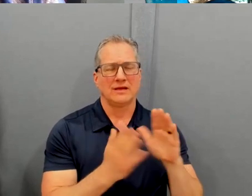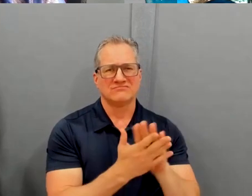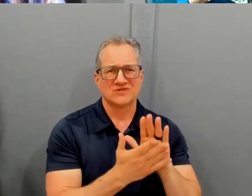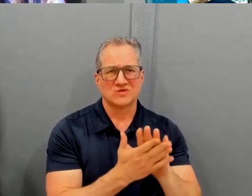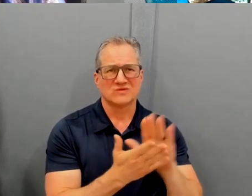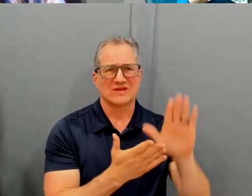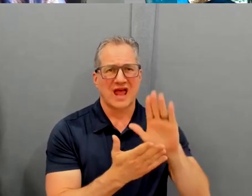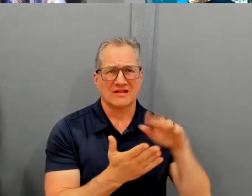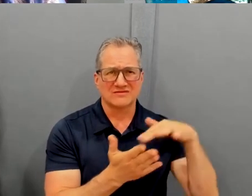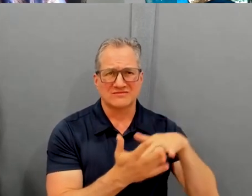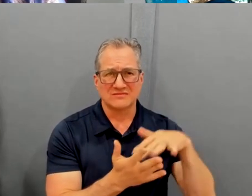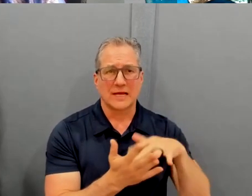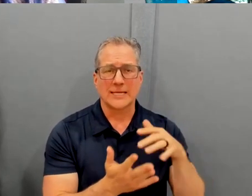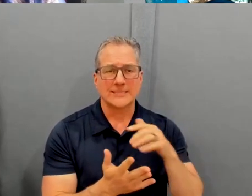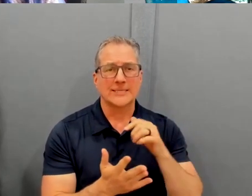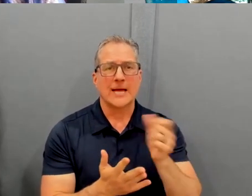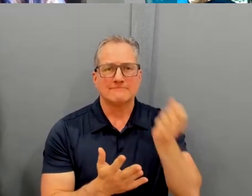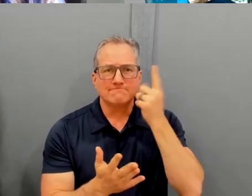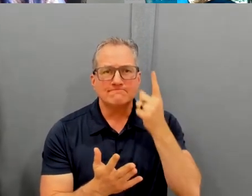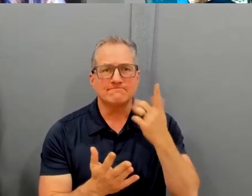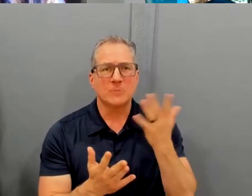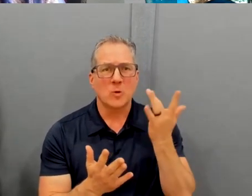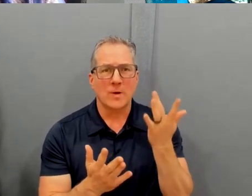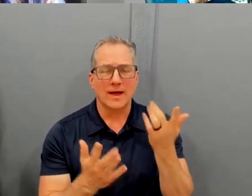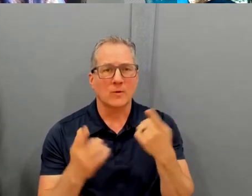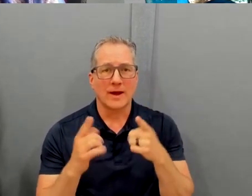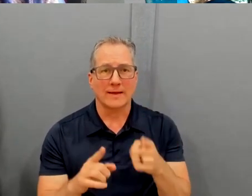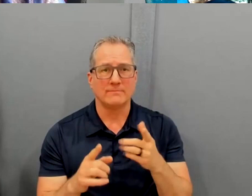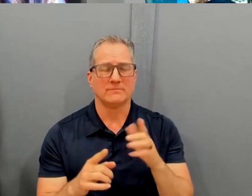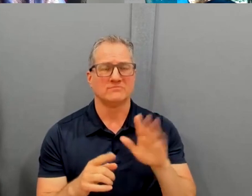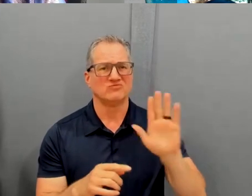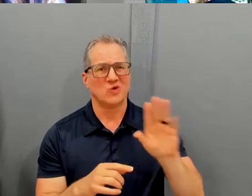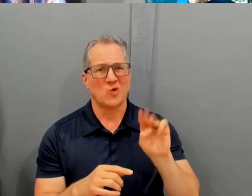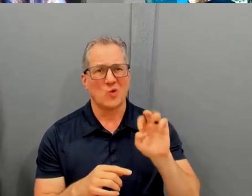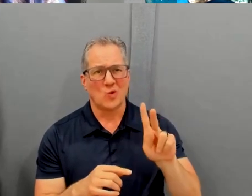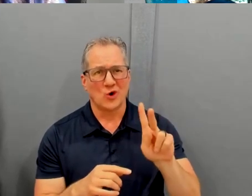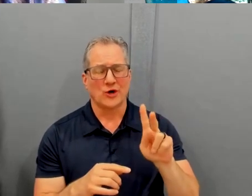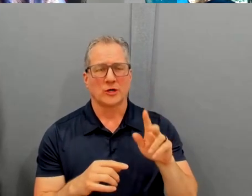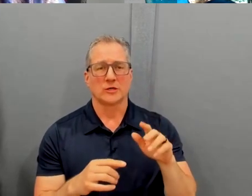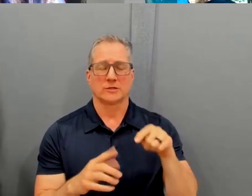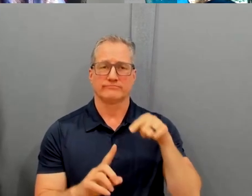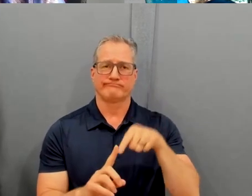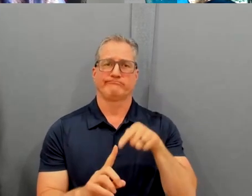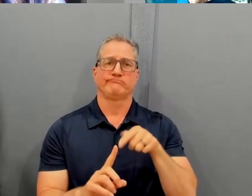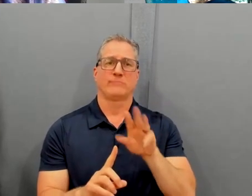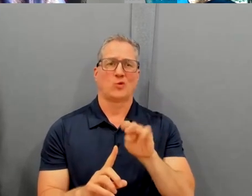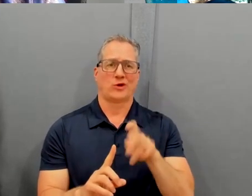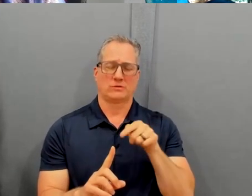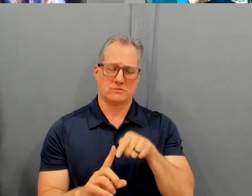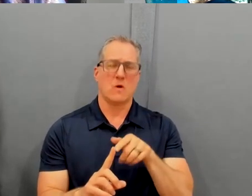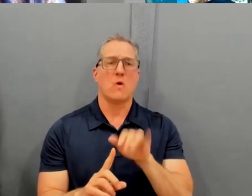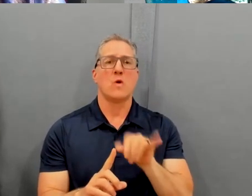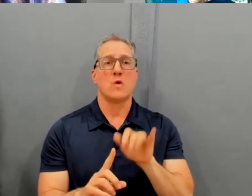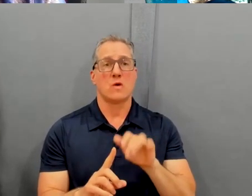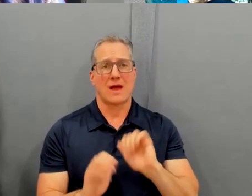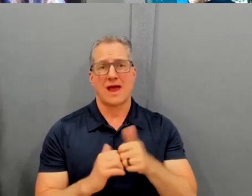of get an understanding of that, looking at the work that you do and the way in which you